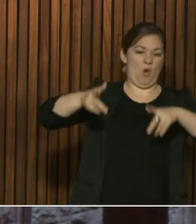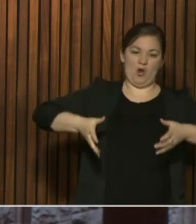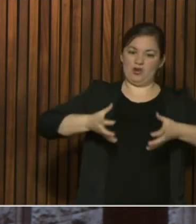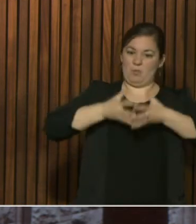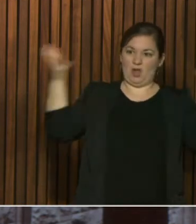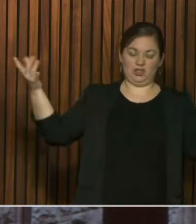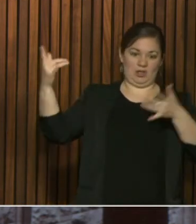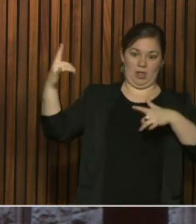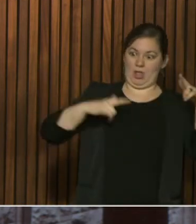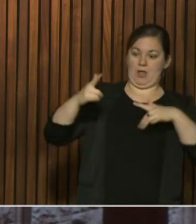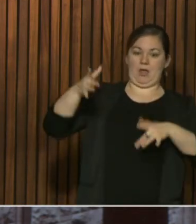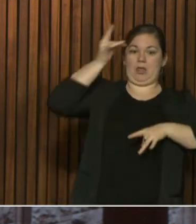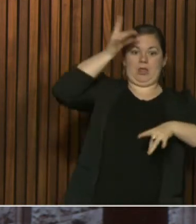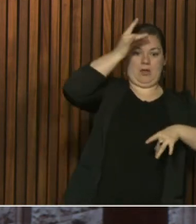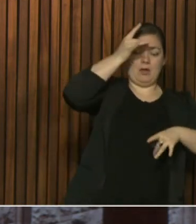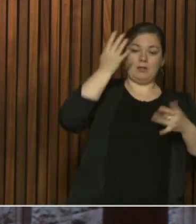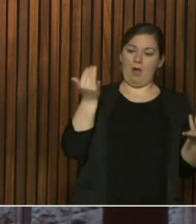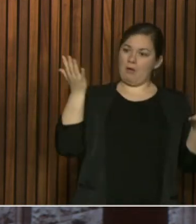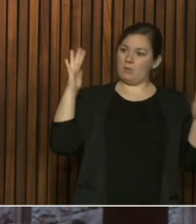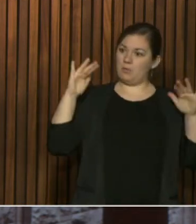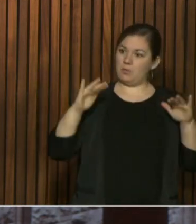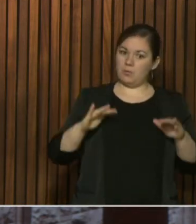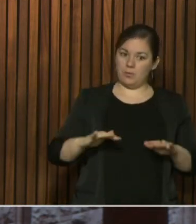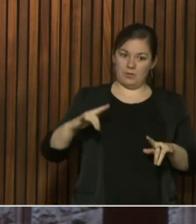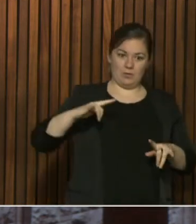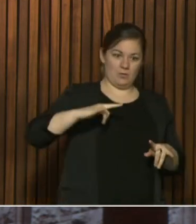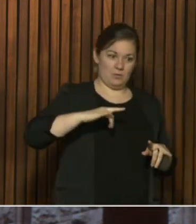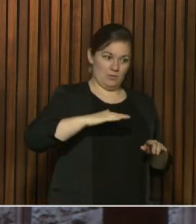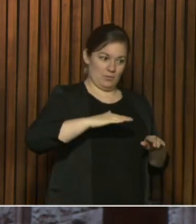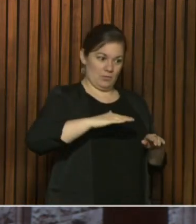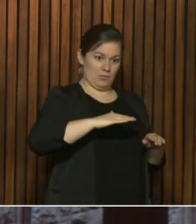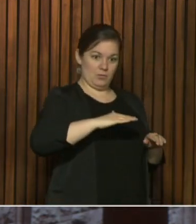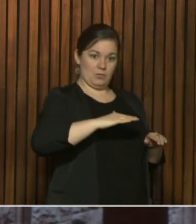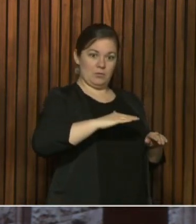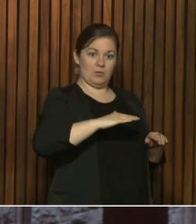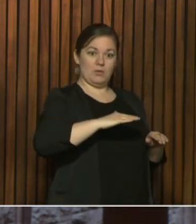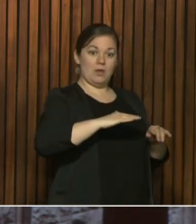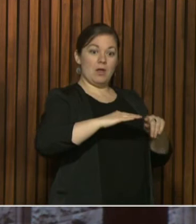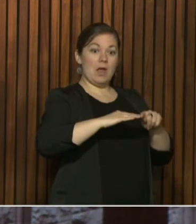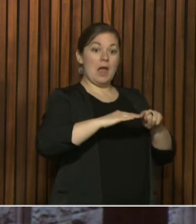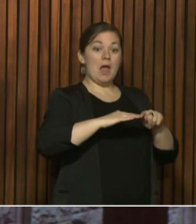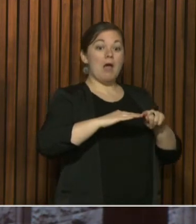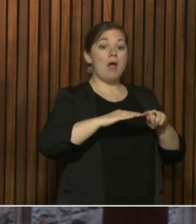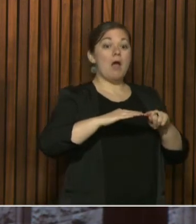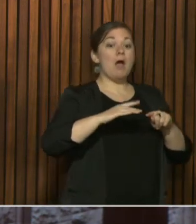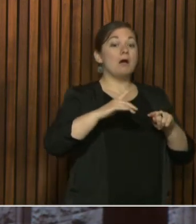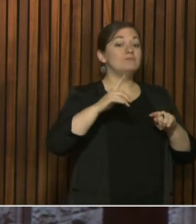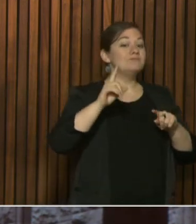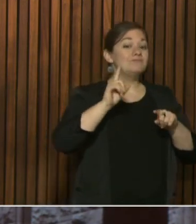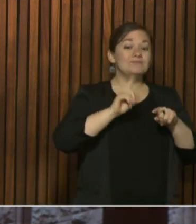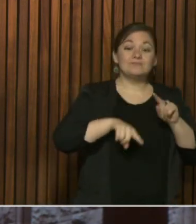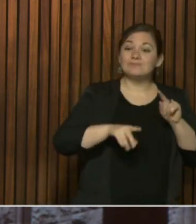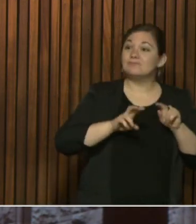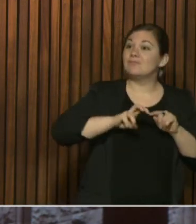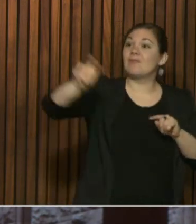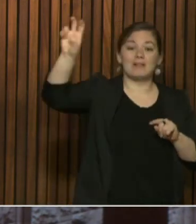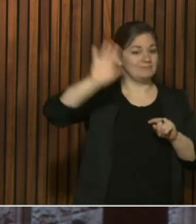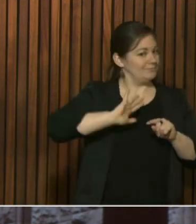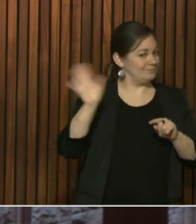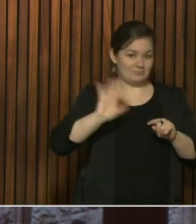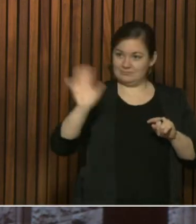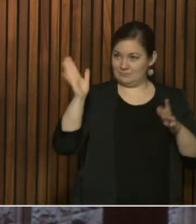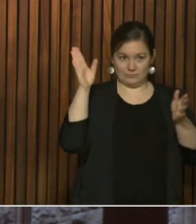in the future, you'd have to say if the borders have closed and everything, there should be hardly anyone related to travel,